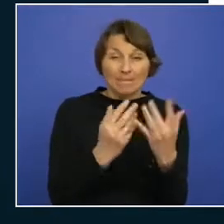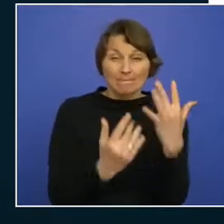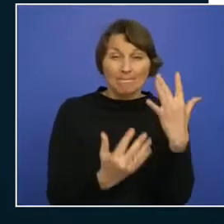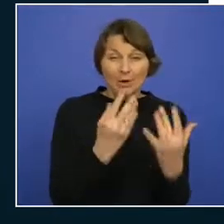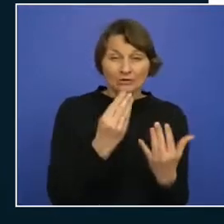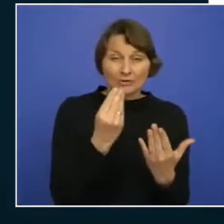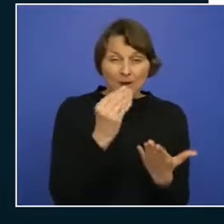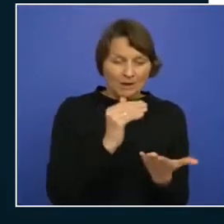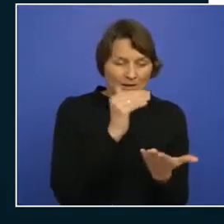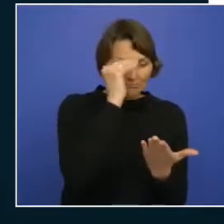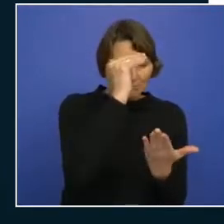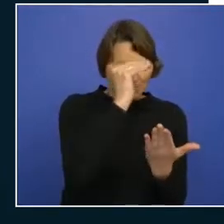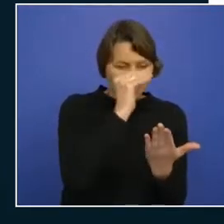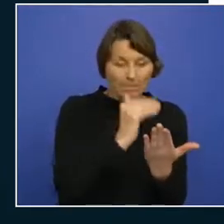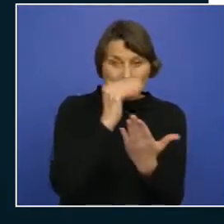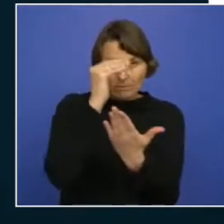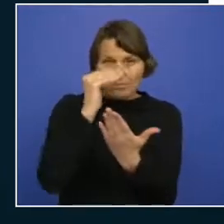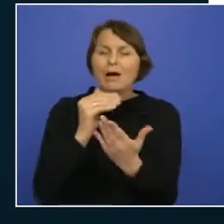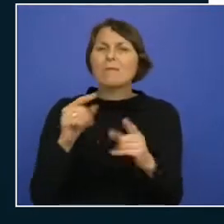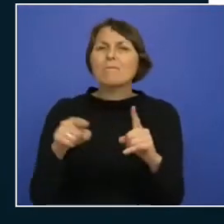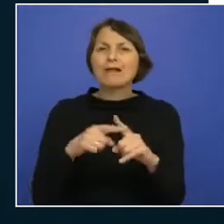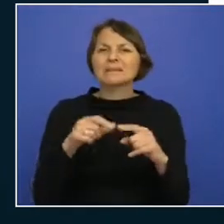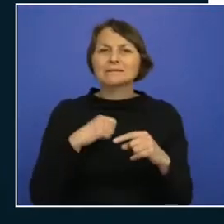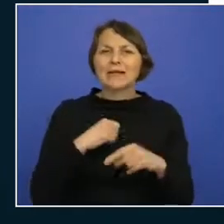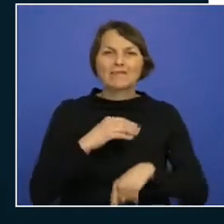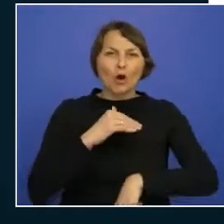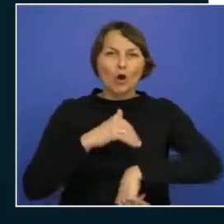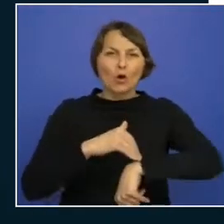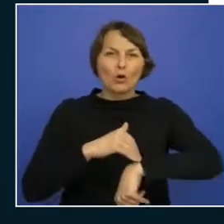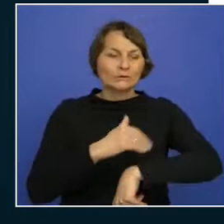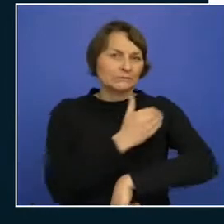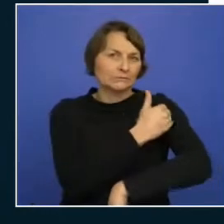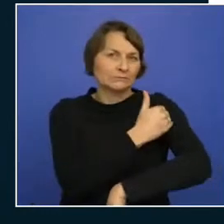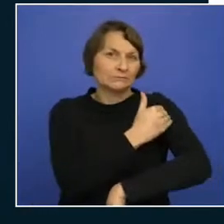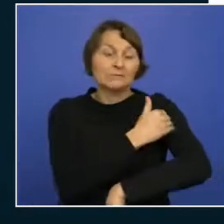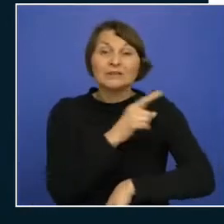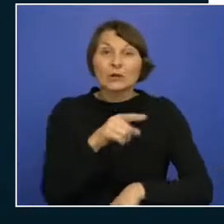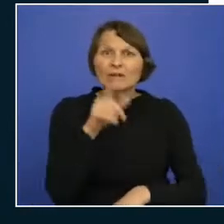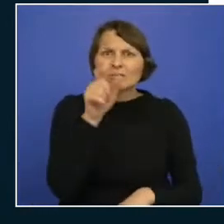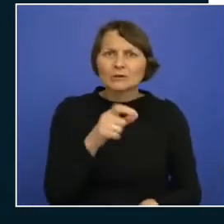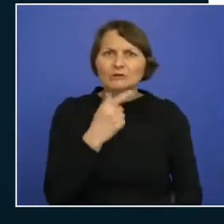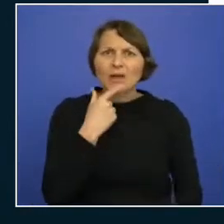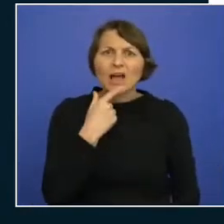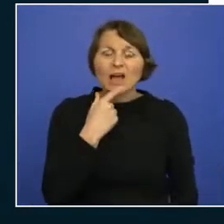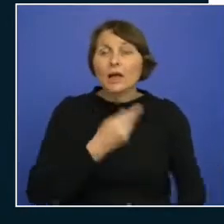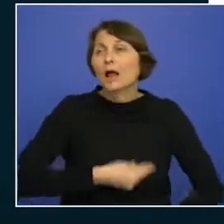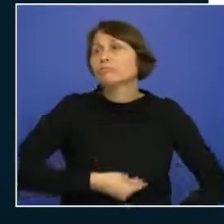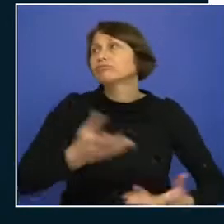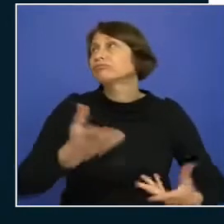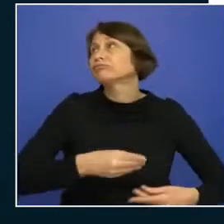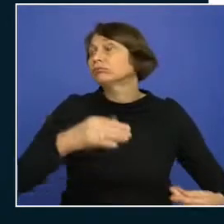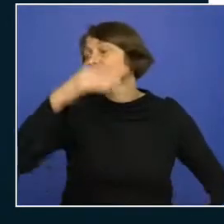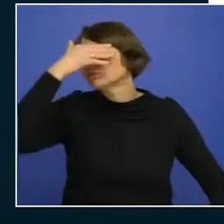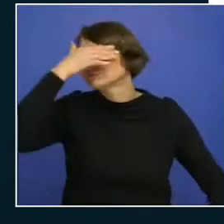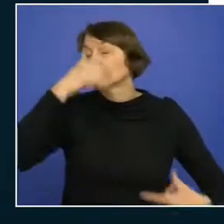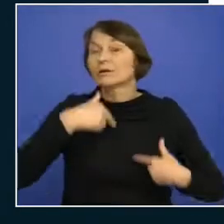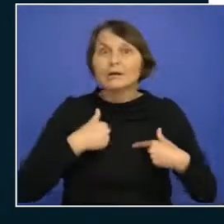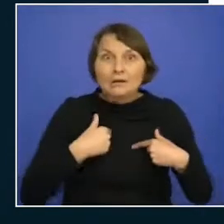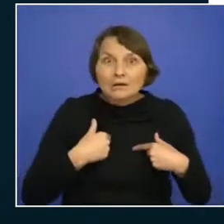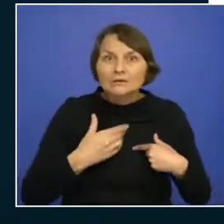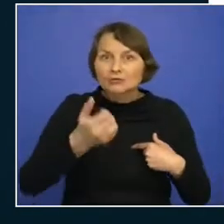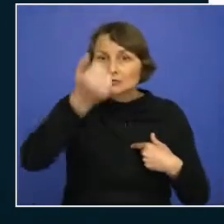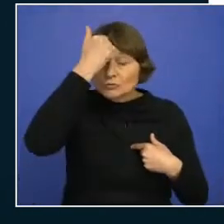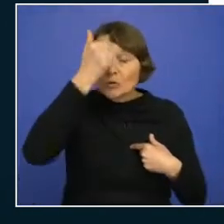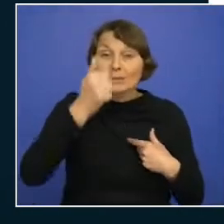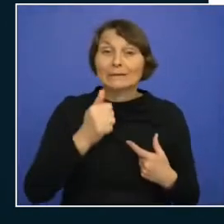and configure some alerts so that if somebody does something stupid somewhere deploys a really ridiculous